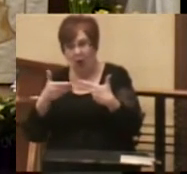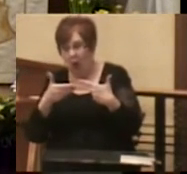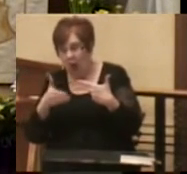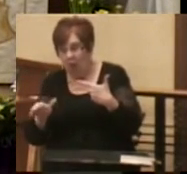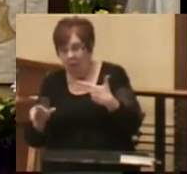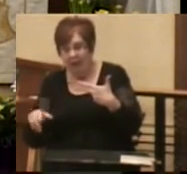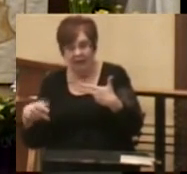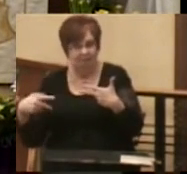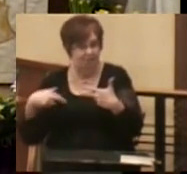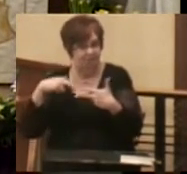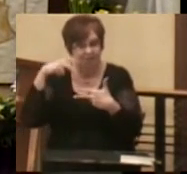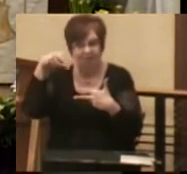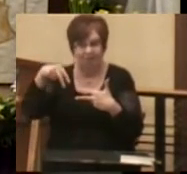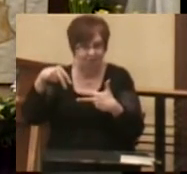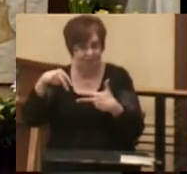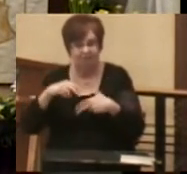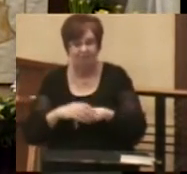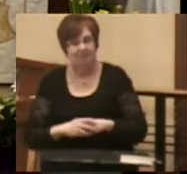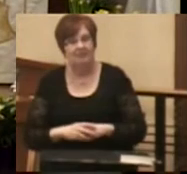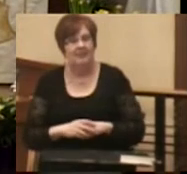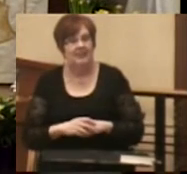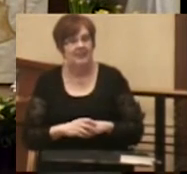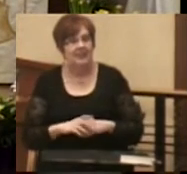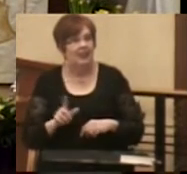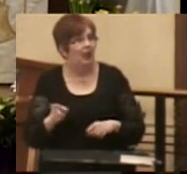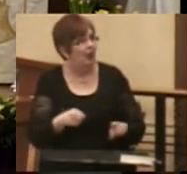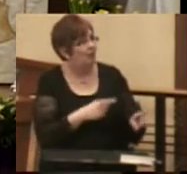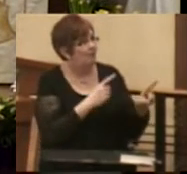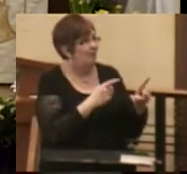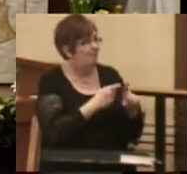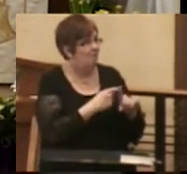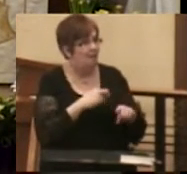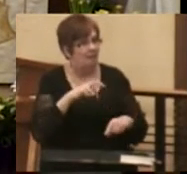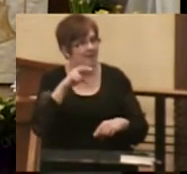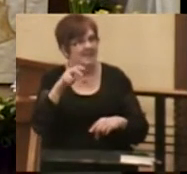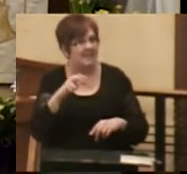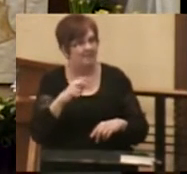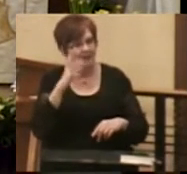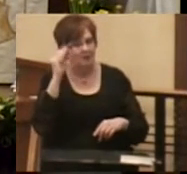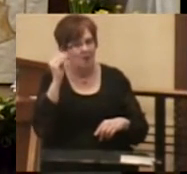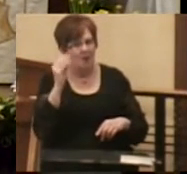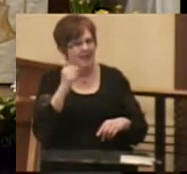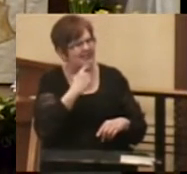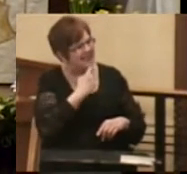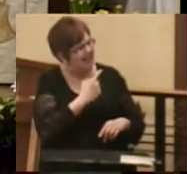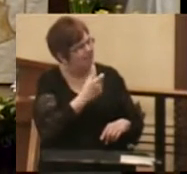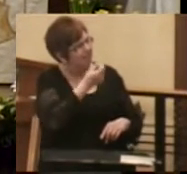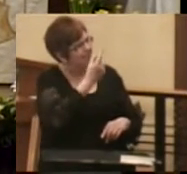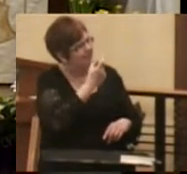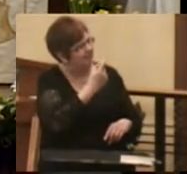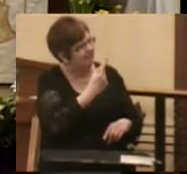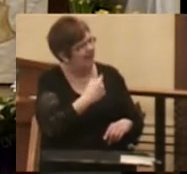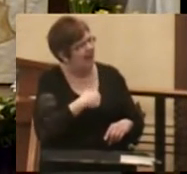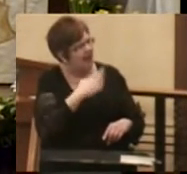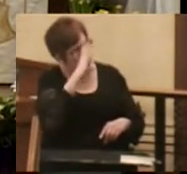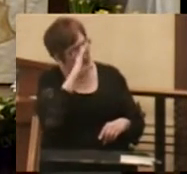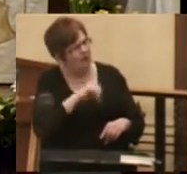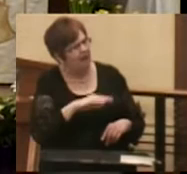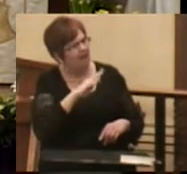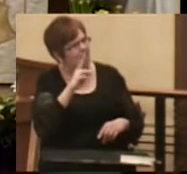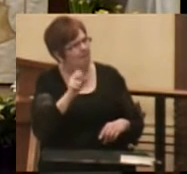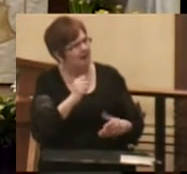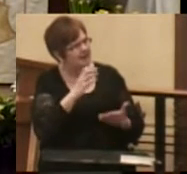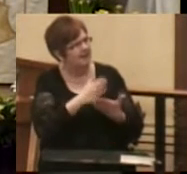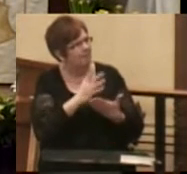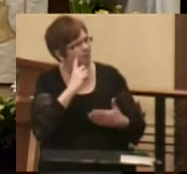open and he gets up on the steps. He turns back from the steps and says, You see, mister, I knew the bus would stop